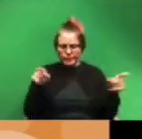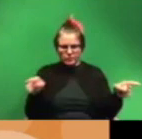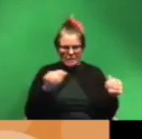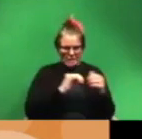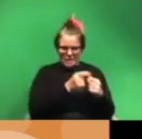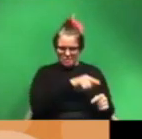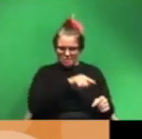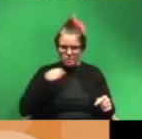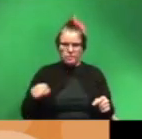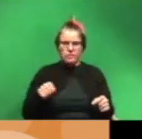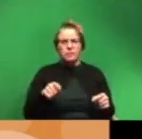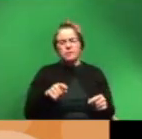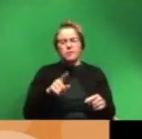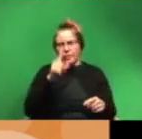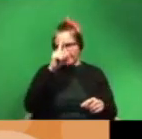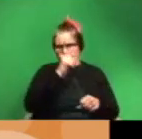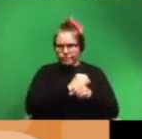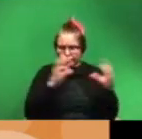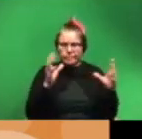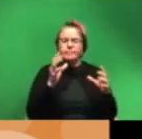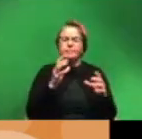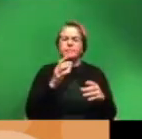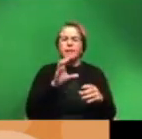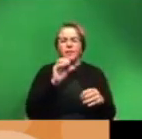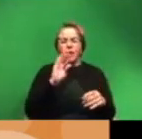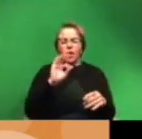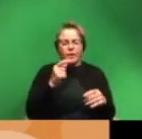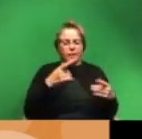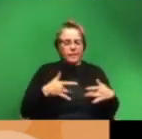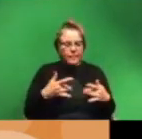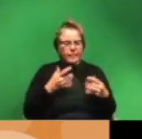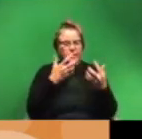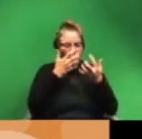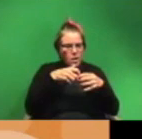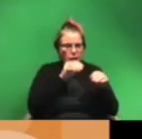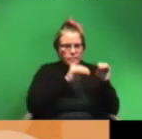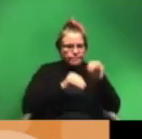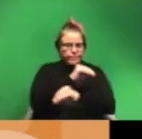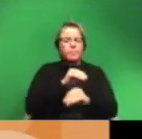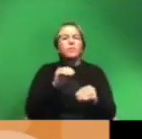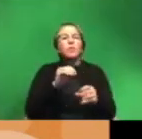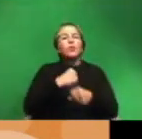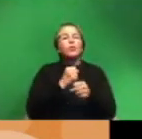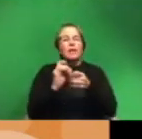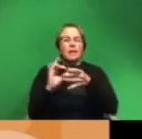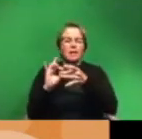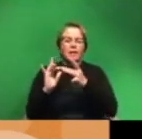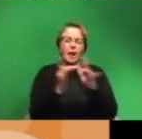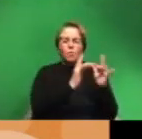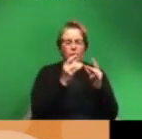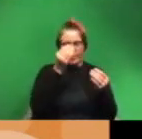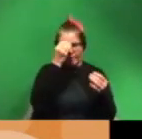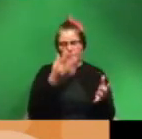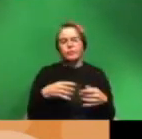you know creating schemas and really kind of coding events and organizing those or you can create a network of information so bring in